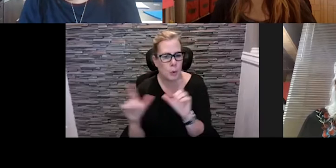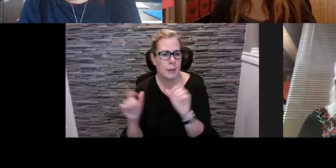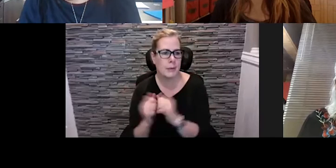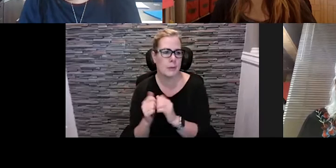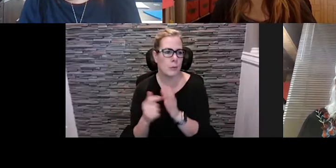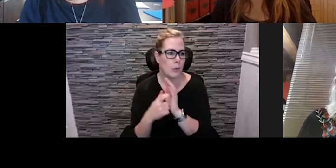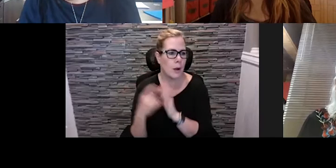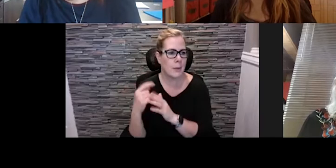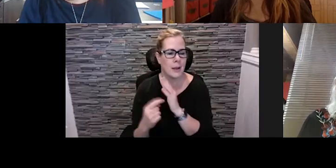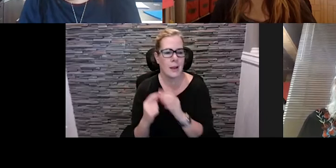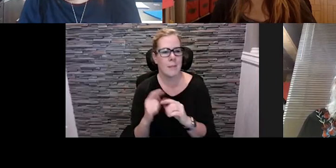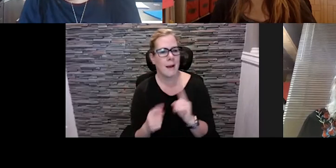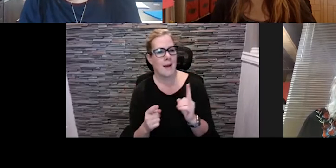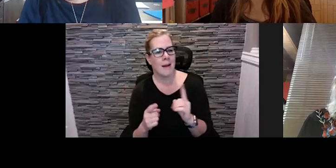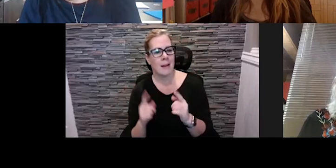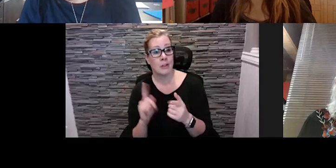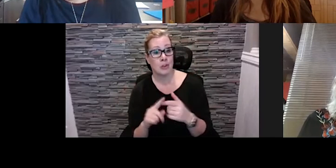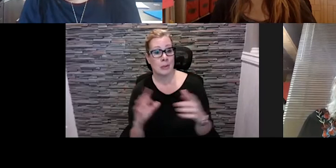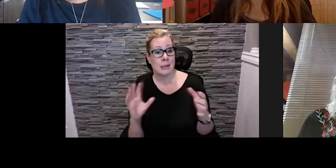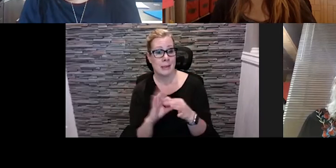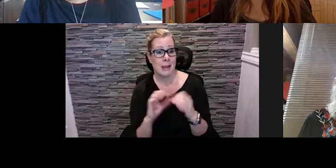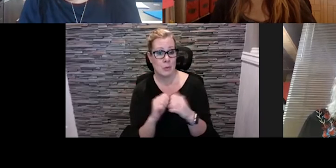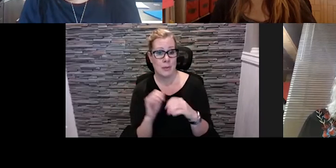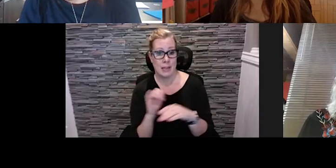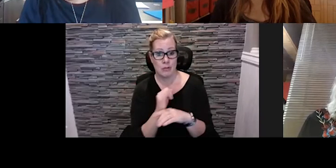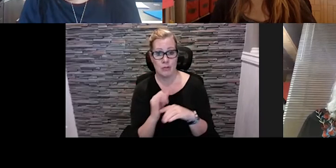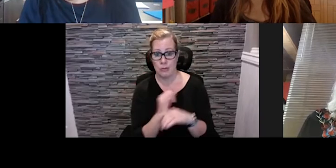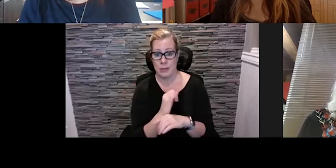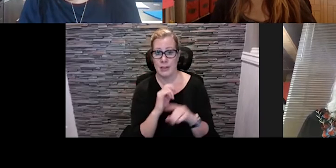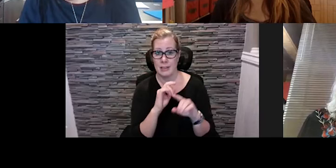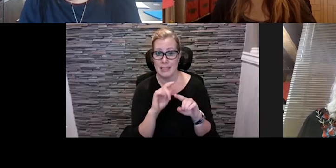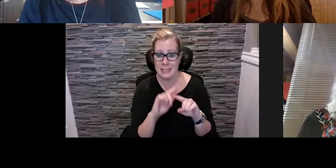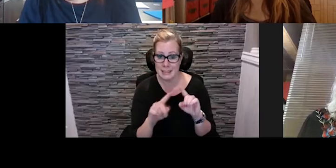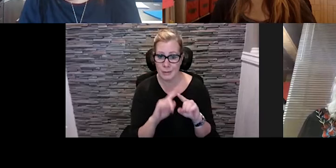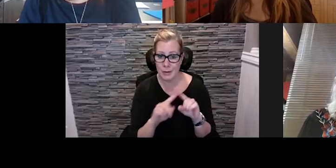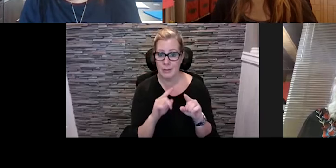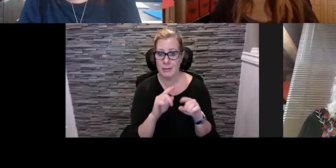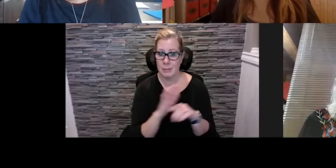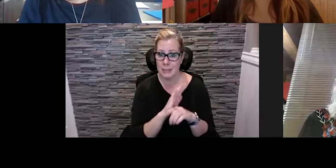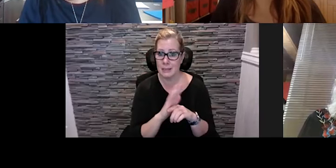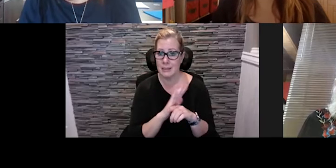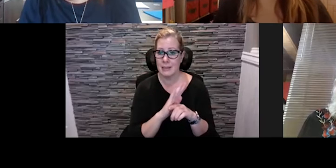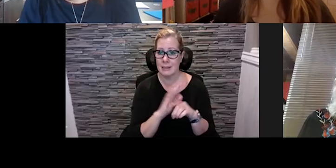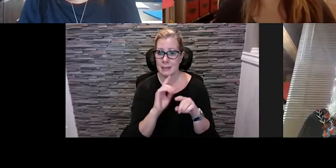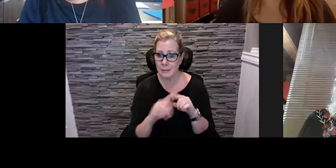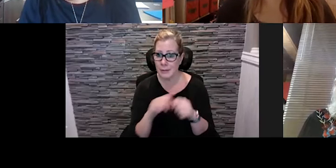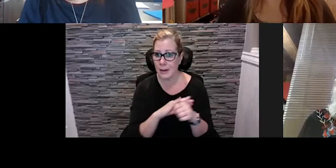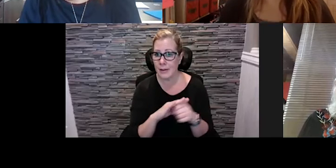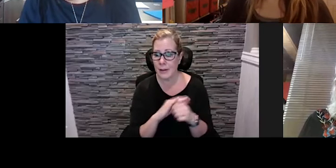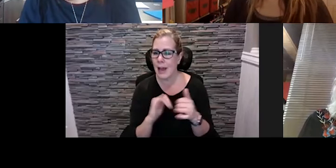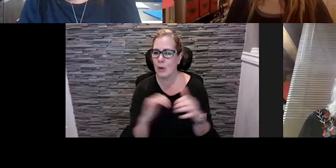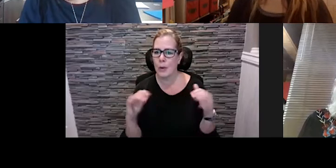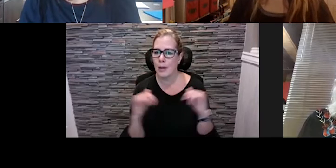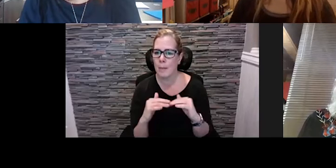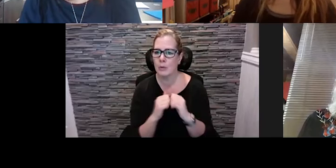also being able to reach out to the industry partners in the different sectors to figure out what is out there and how can we come together because the telus spark